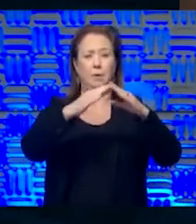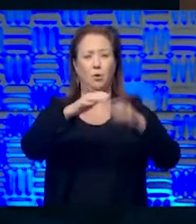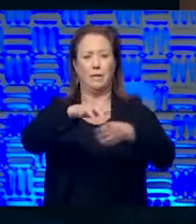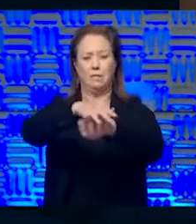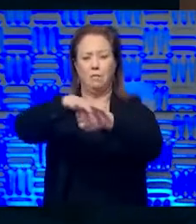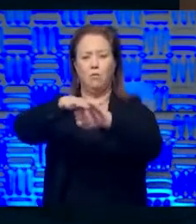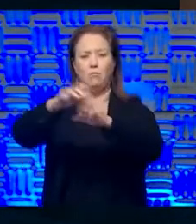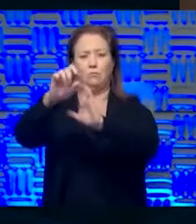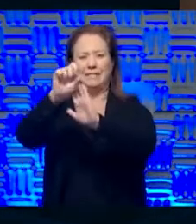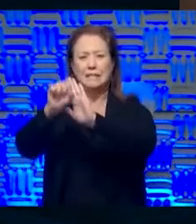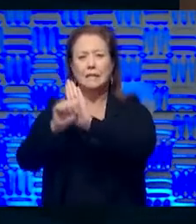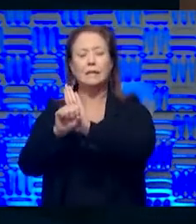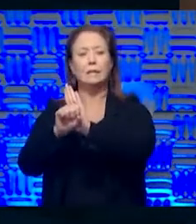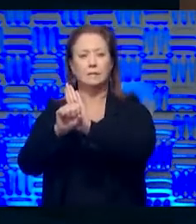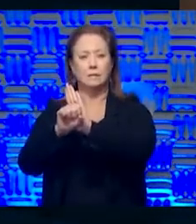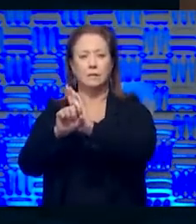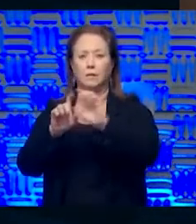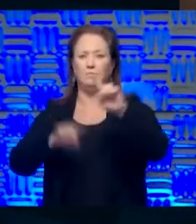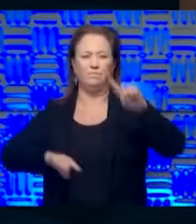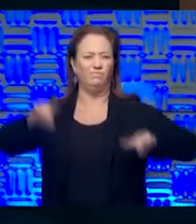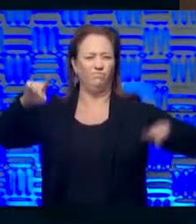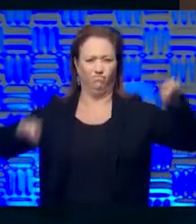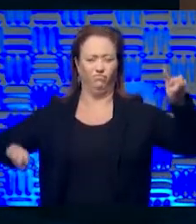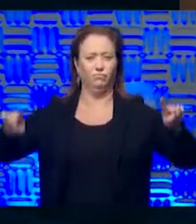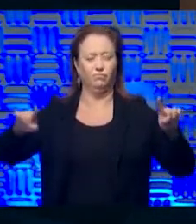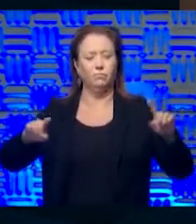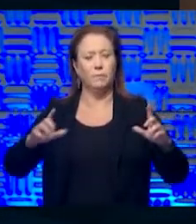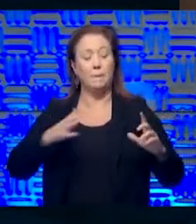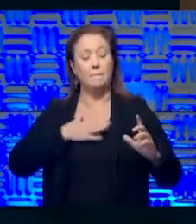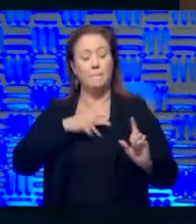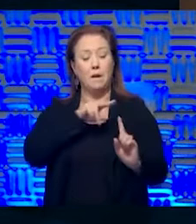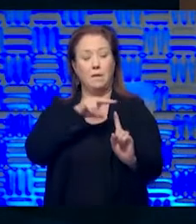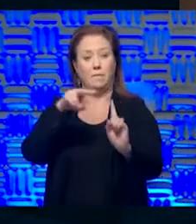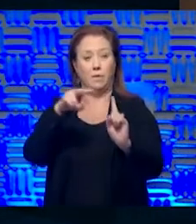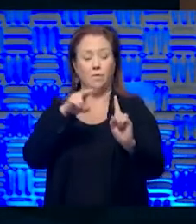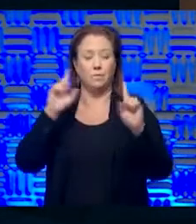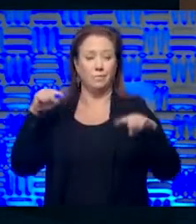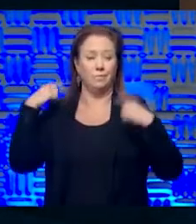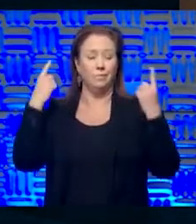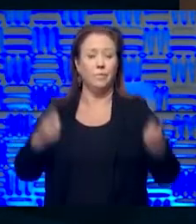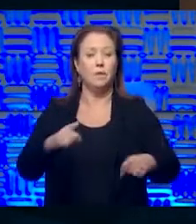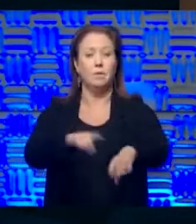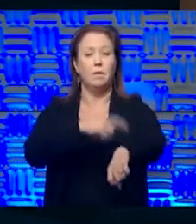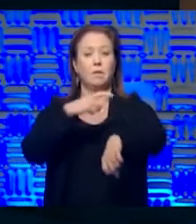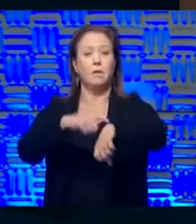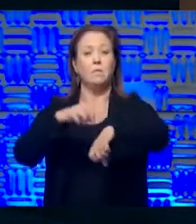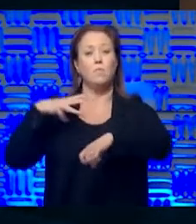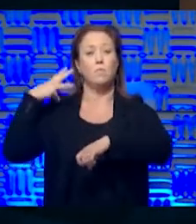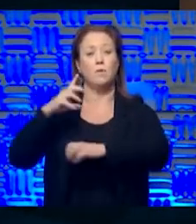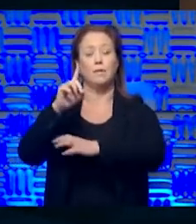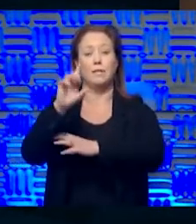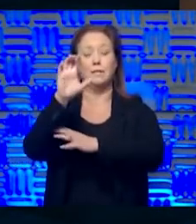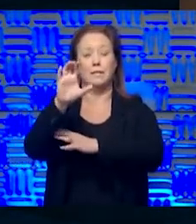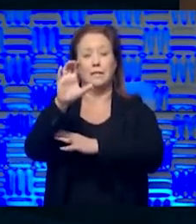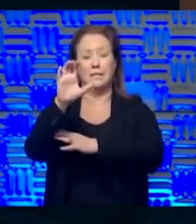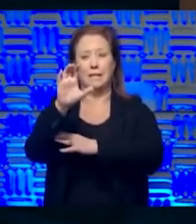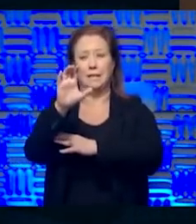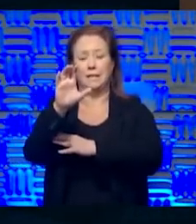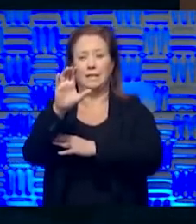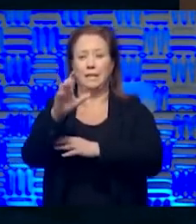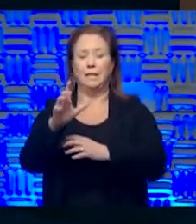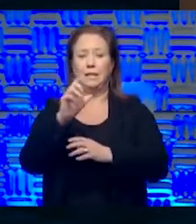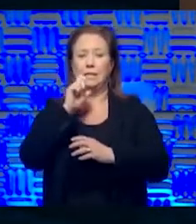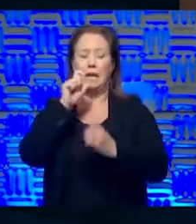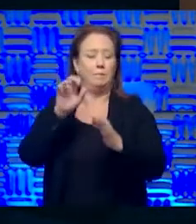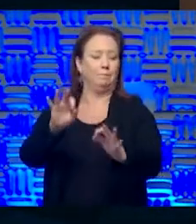localities, states are all different. And that's been one of my views for a long time is that Washington,.C. is not a person to